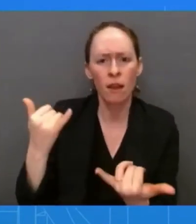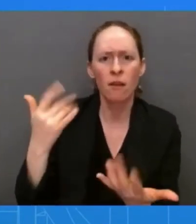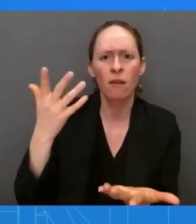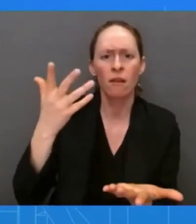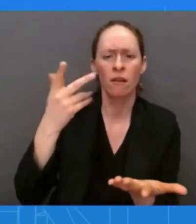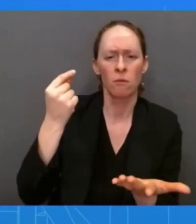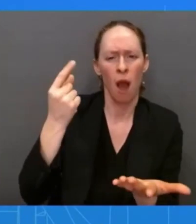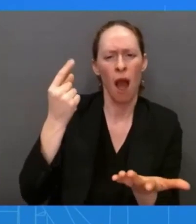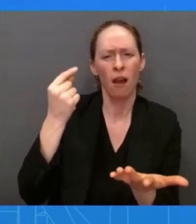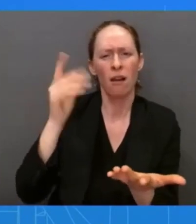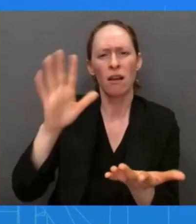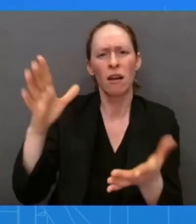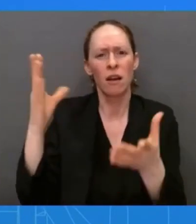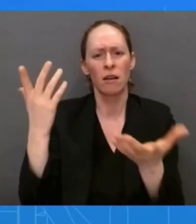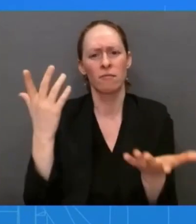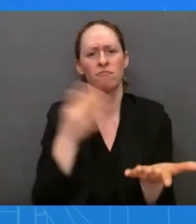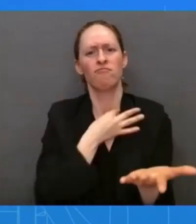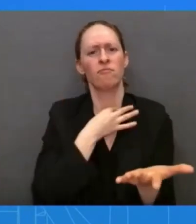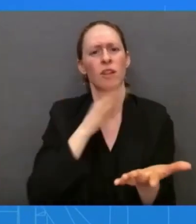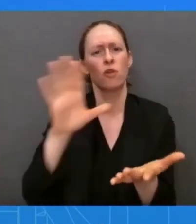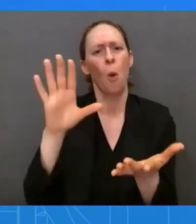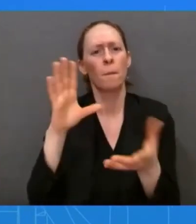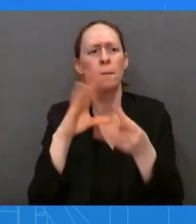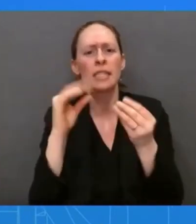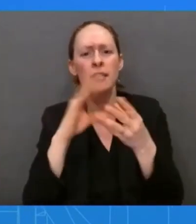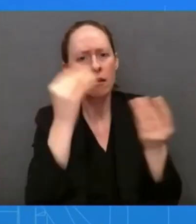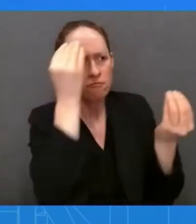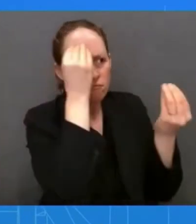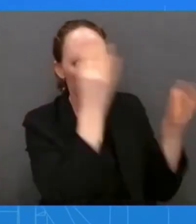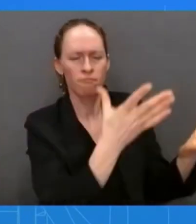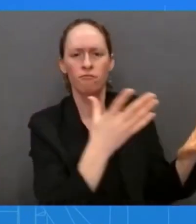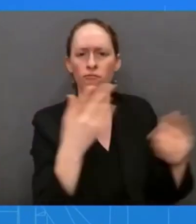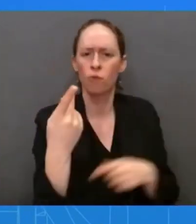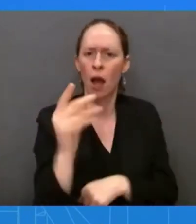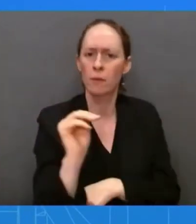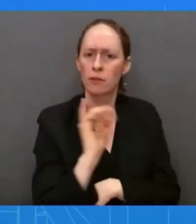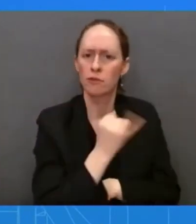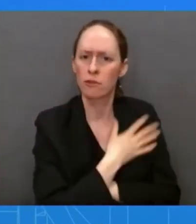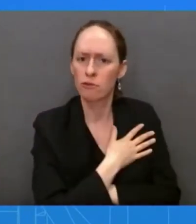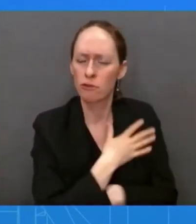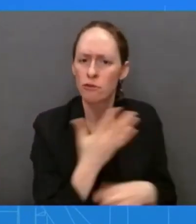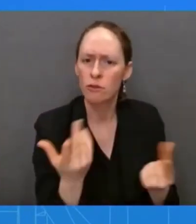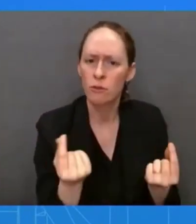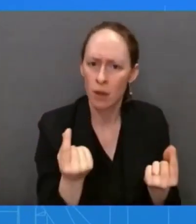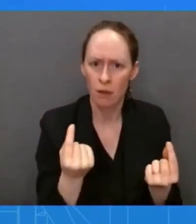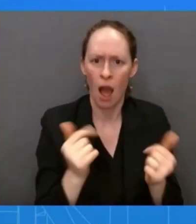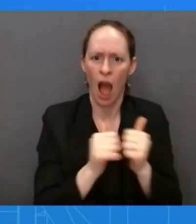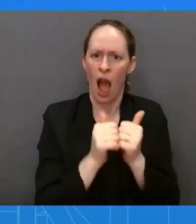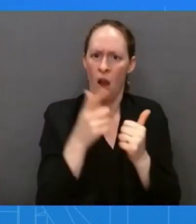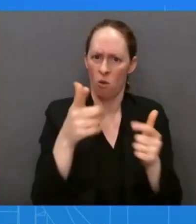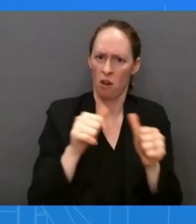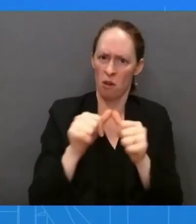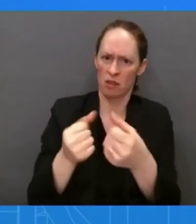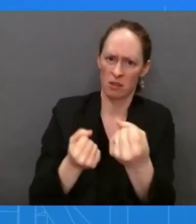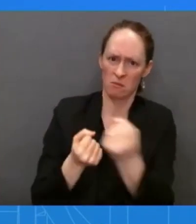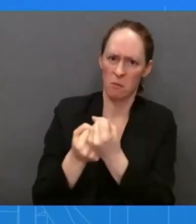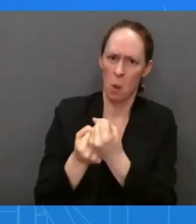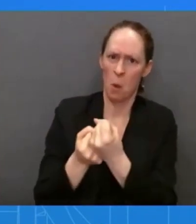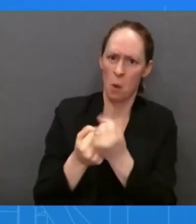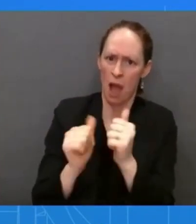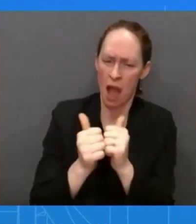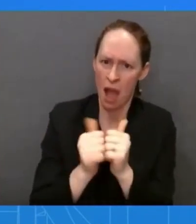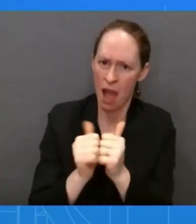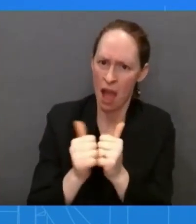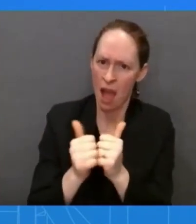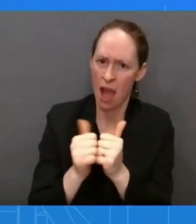concerns, given the debate that we are seeing here in Congress, that support will start to wait on the world stage? Mr. No, I don't think the